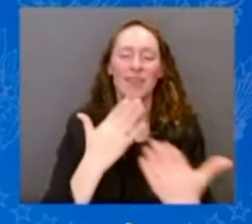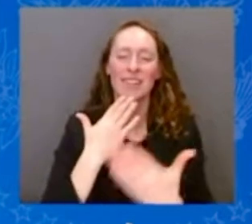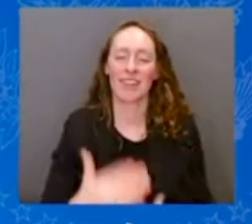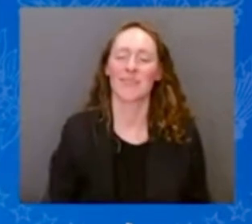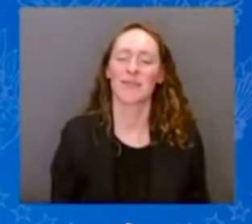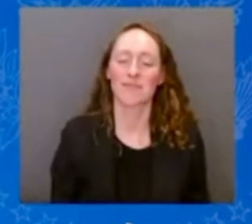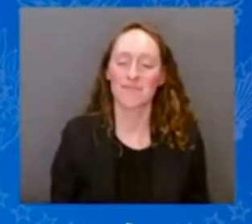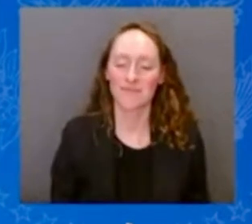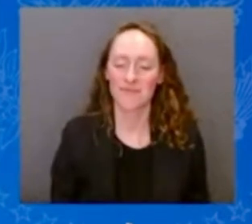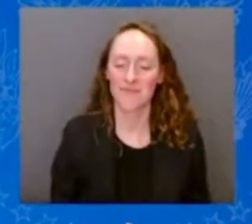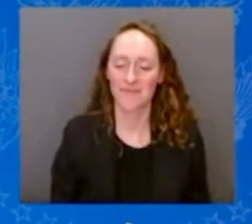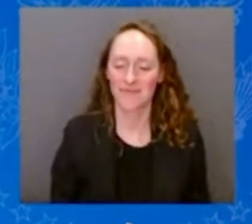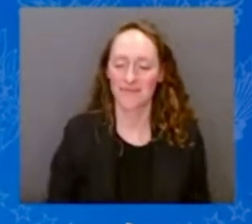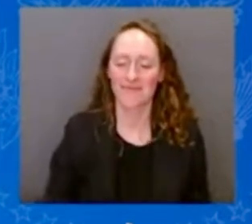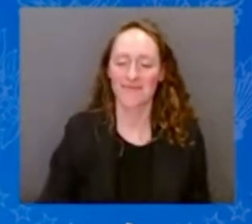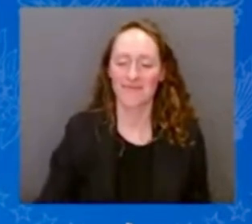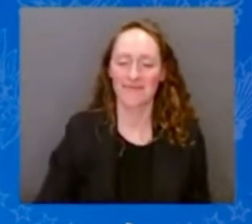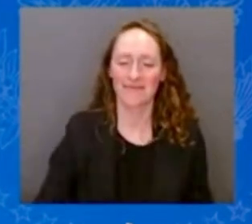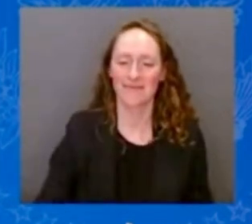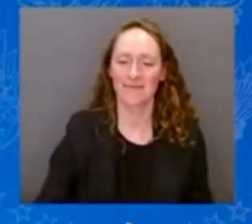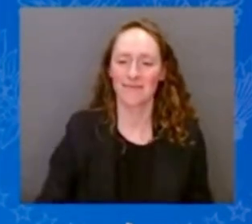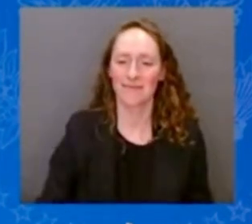Distinguished guests.